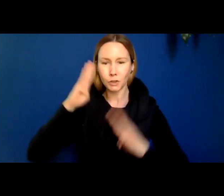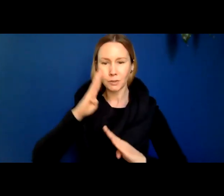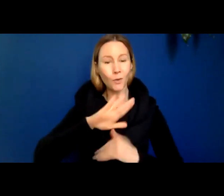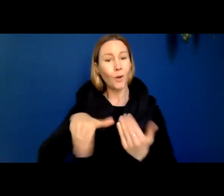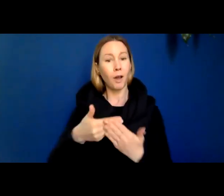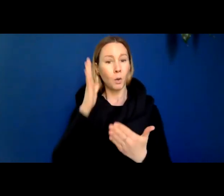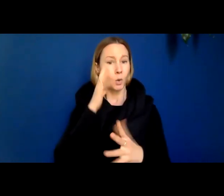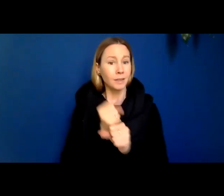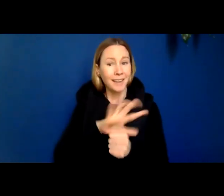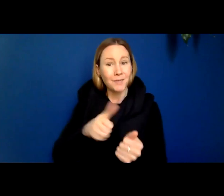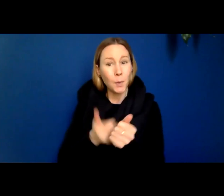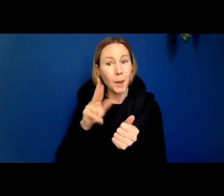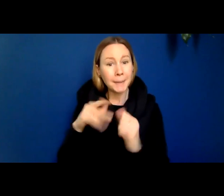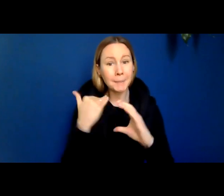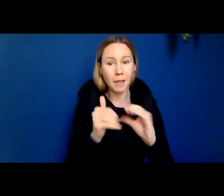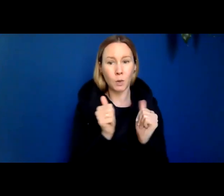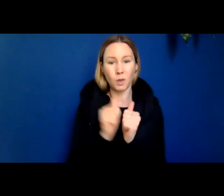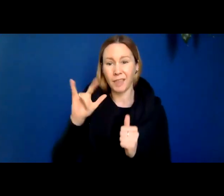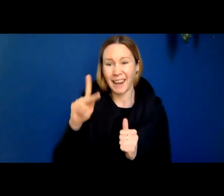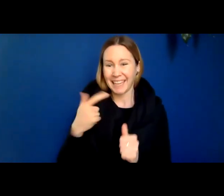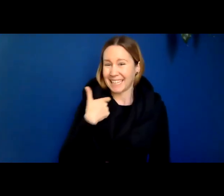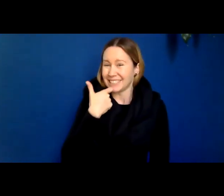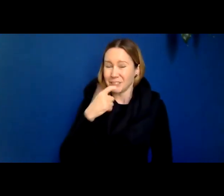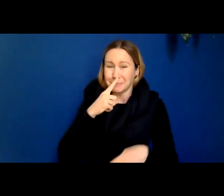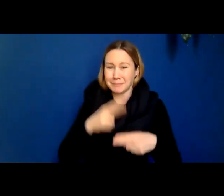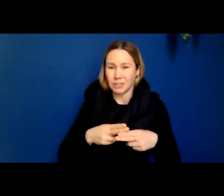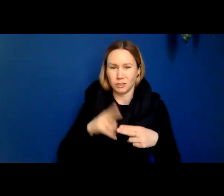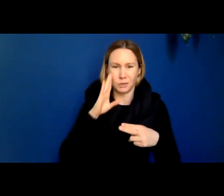will get a follow-up email with all the links I've just mentioned.